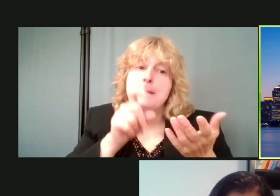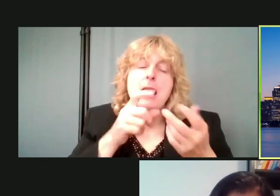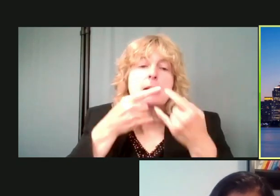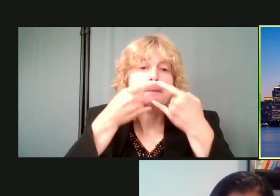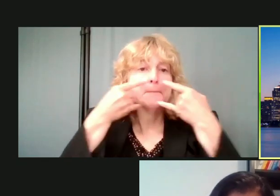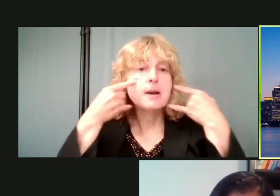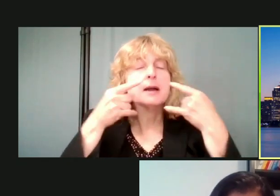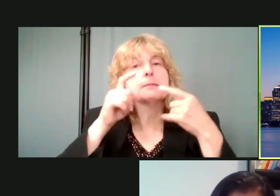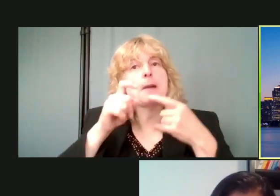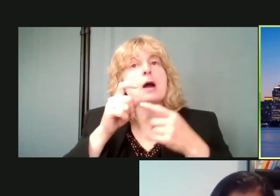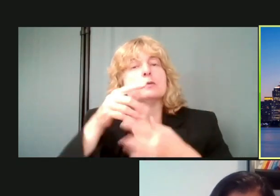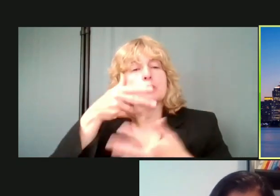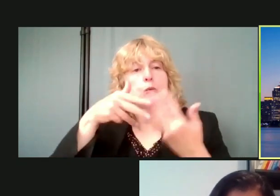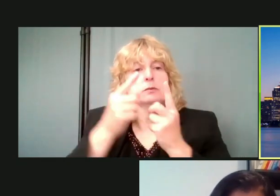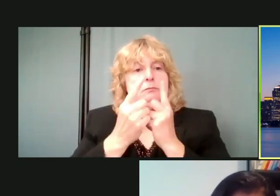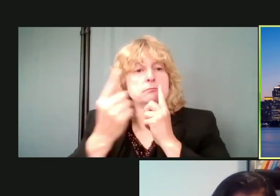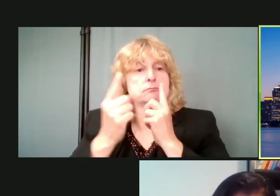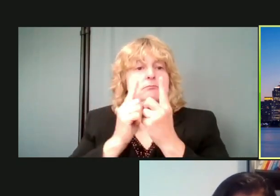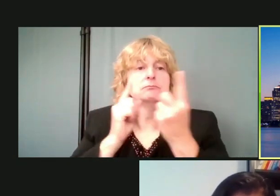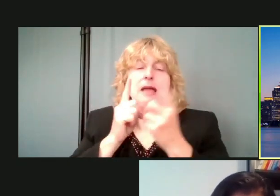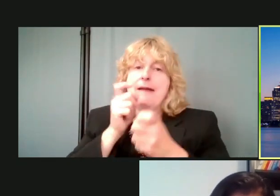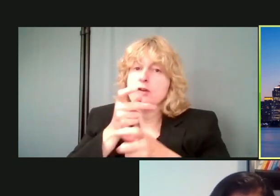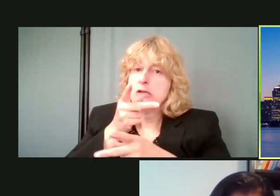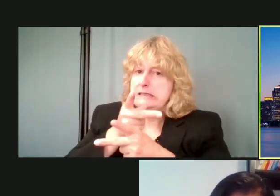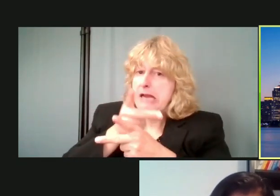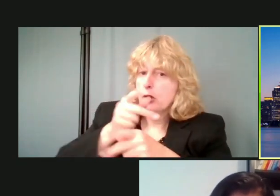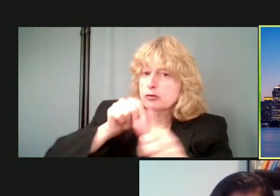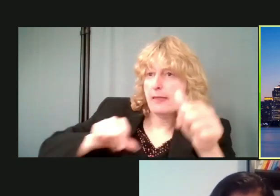other. We have is only stronger together.